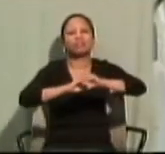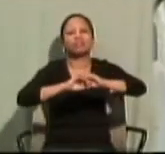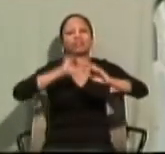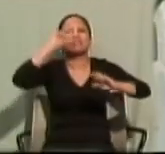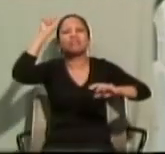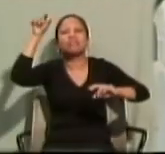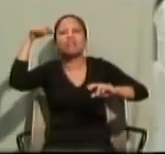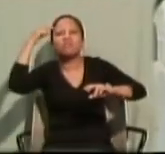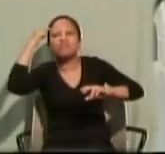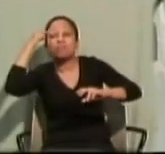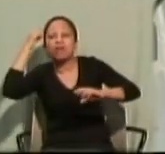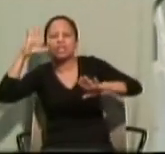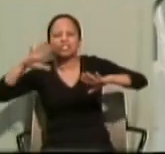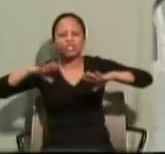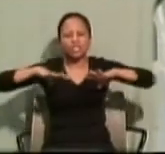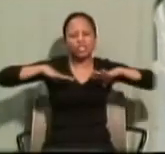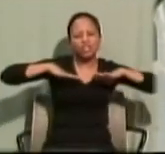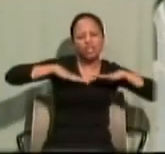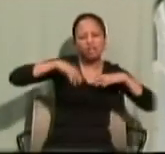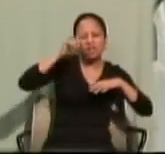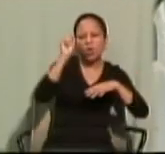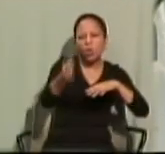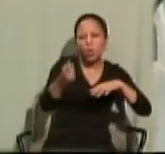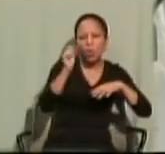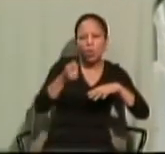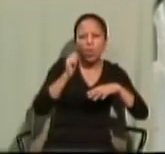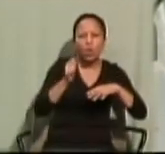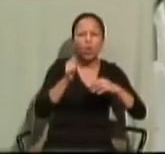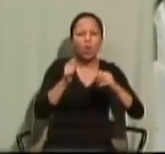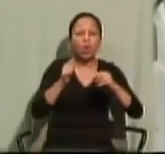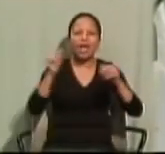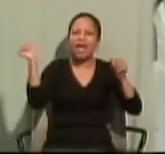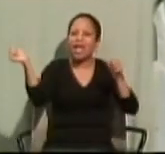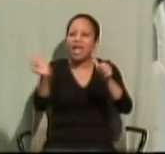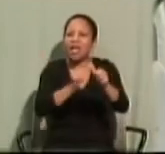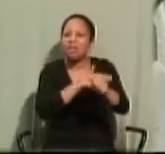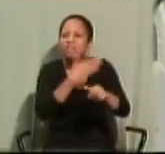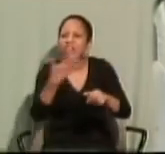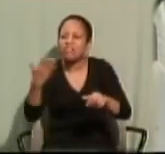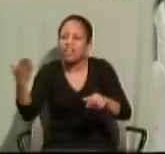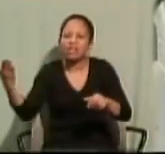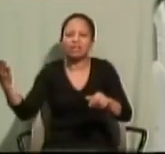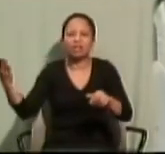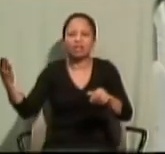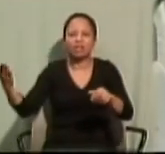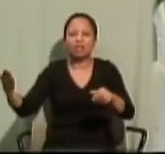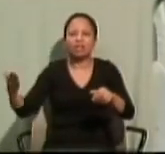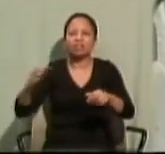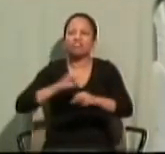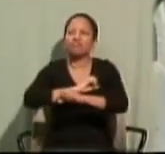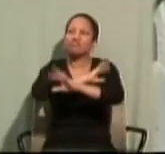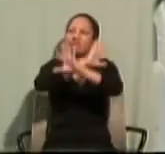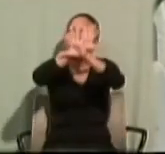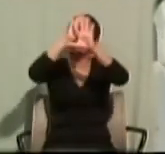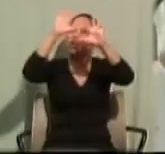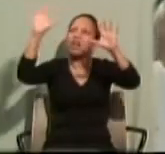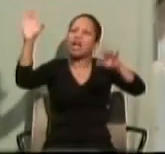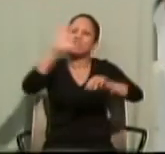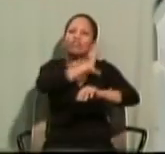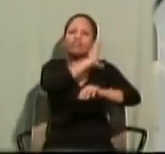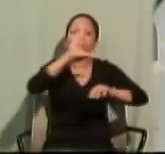different forms of society the love and the light he has brought to us all.